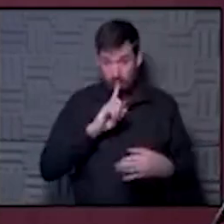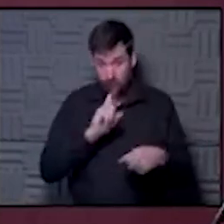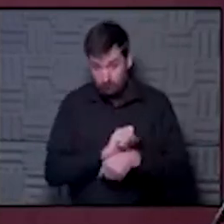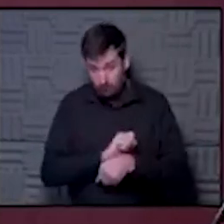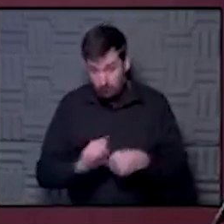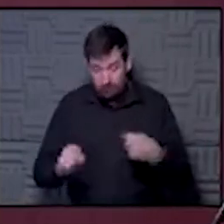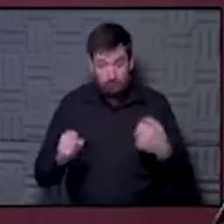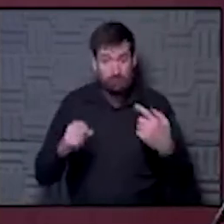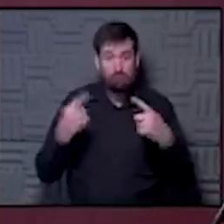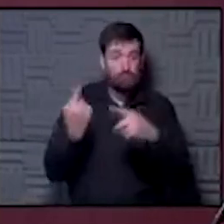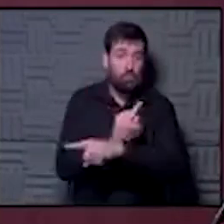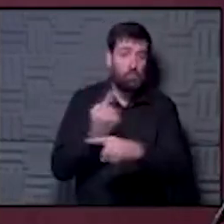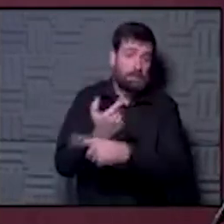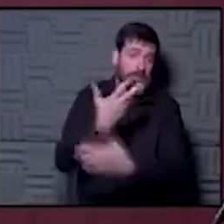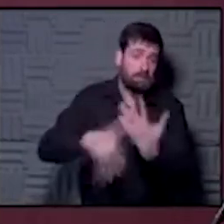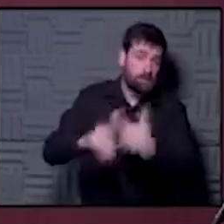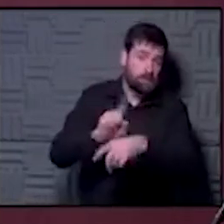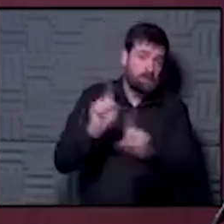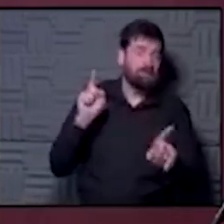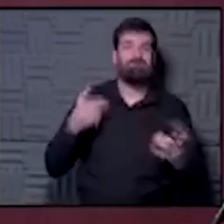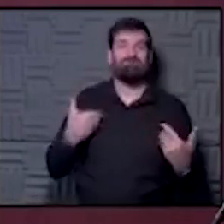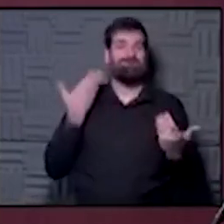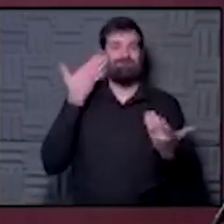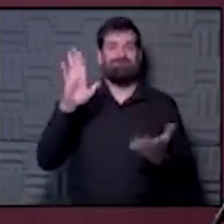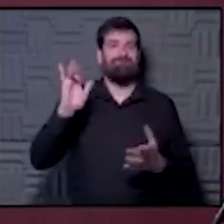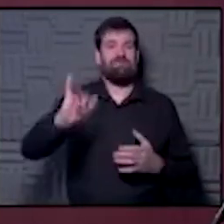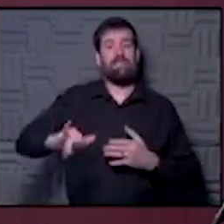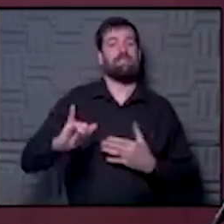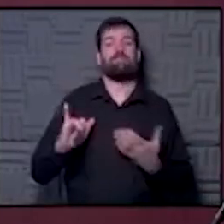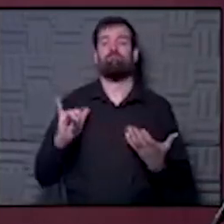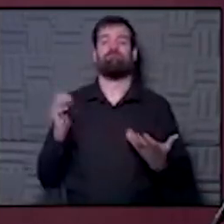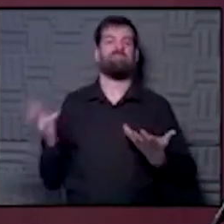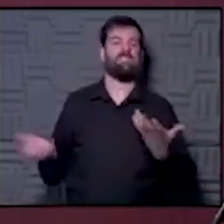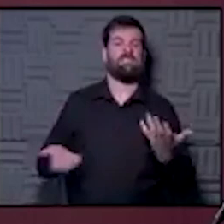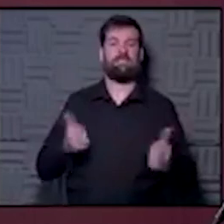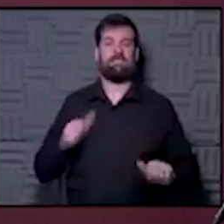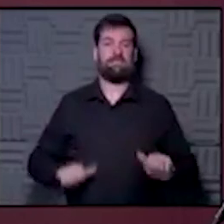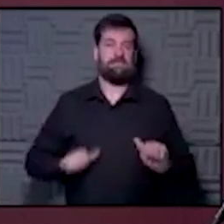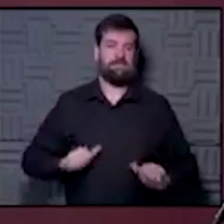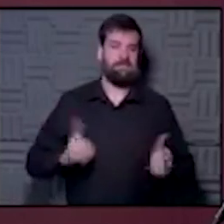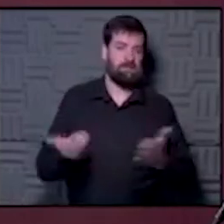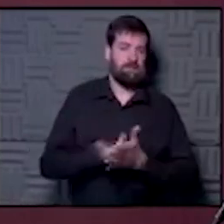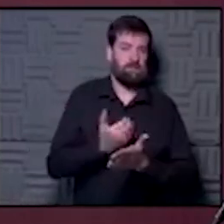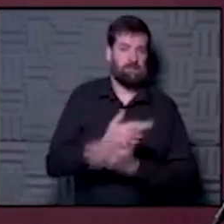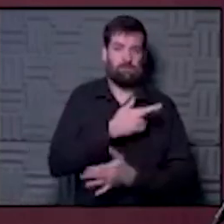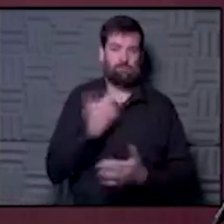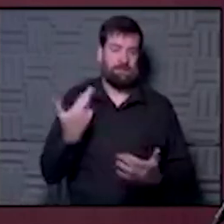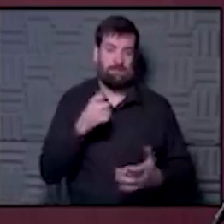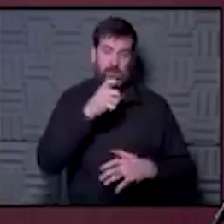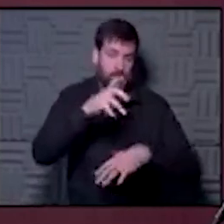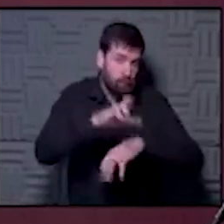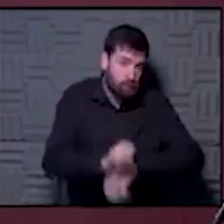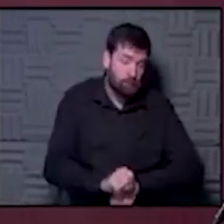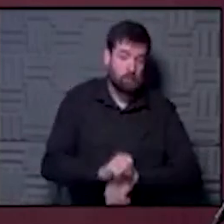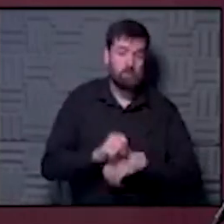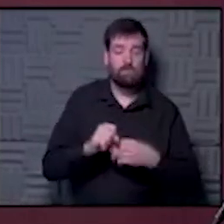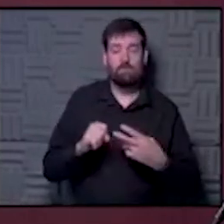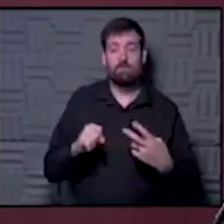for appropriate social distancing. So you have that introduction of a new risk that you're not used to, whether you're